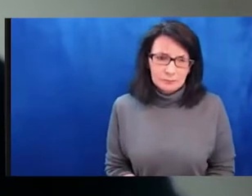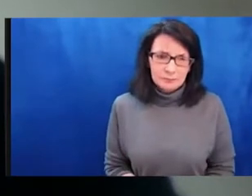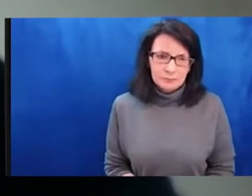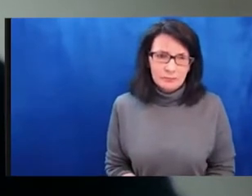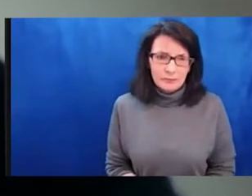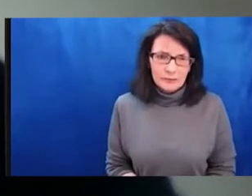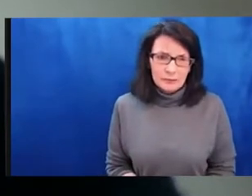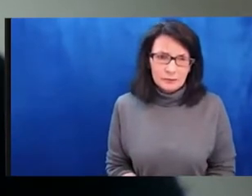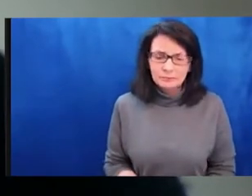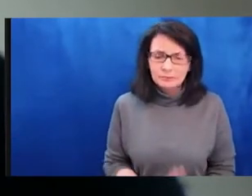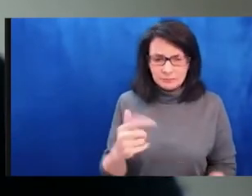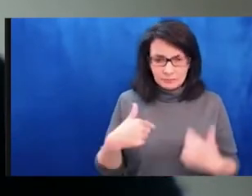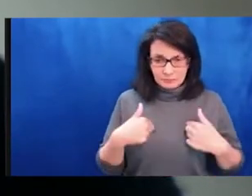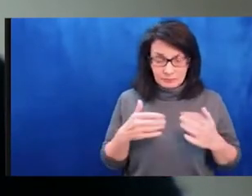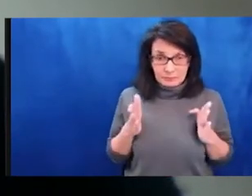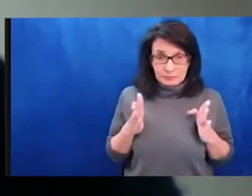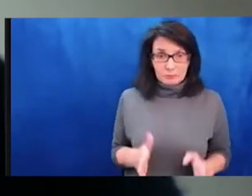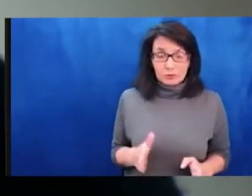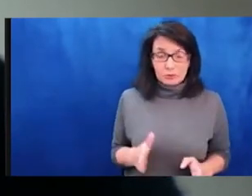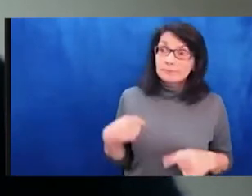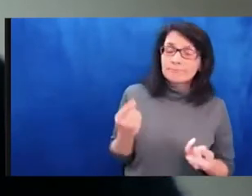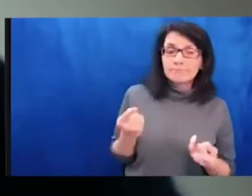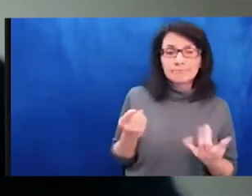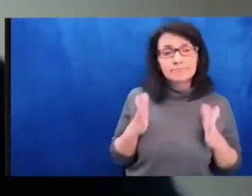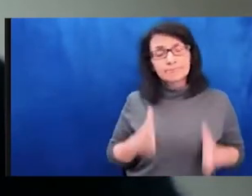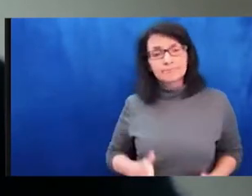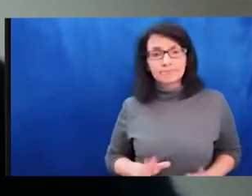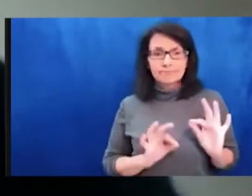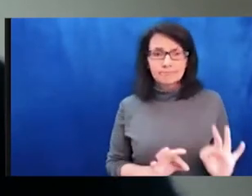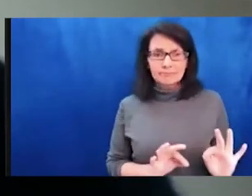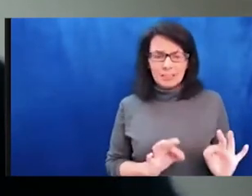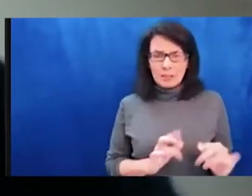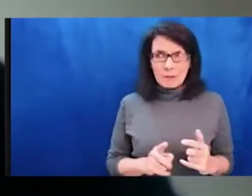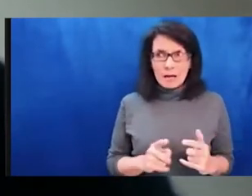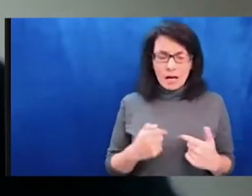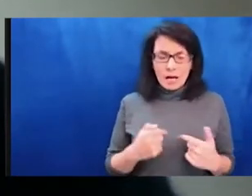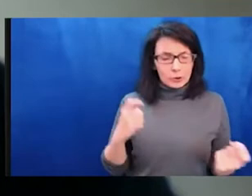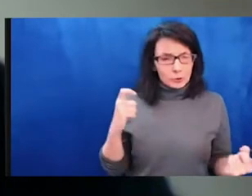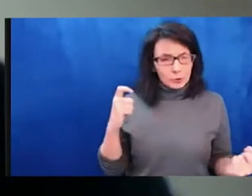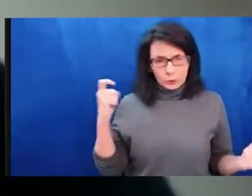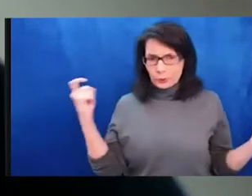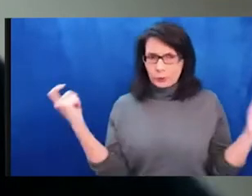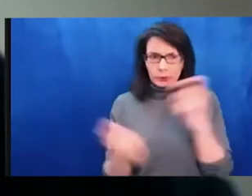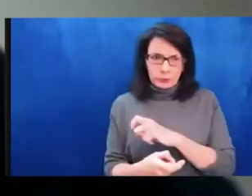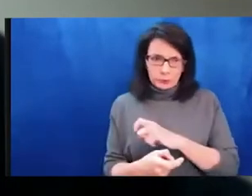when Russia invaded Crimea and eastern parts of this country.